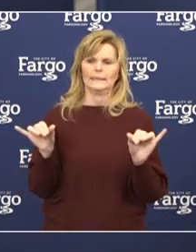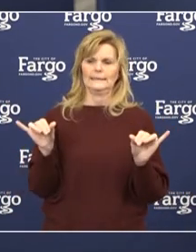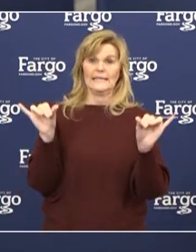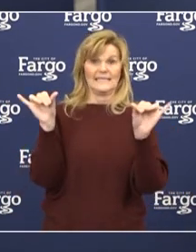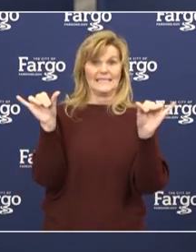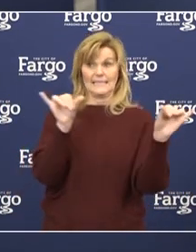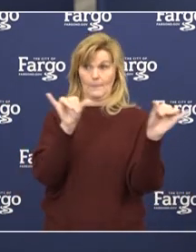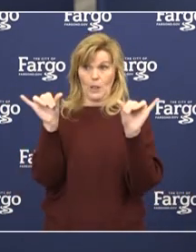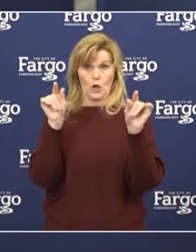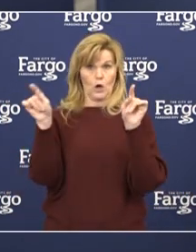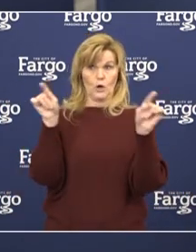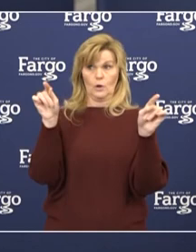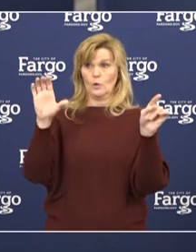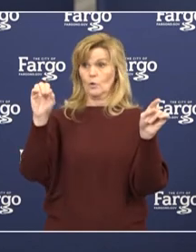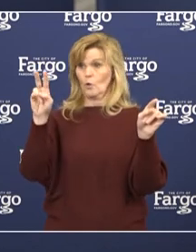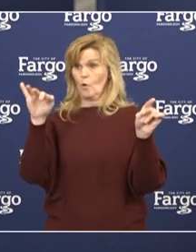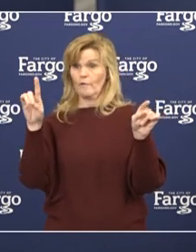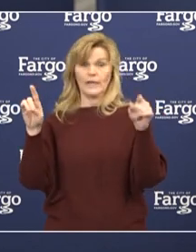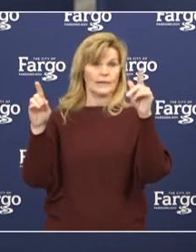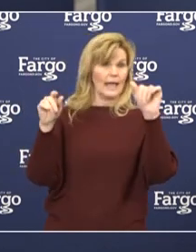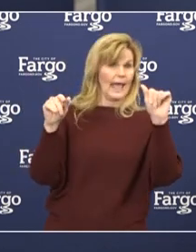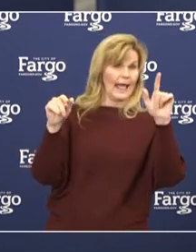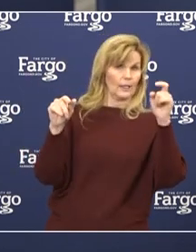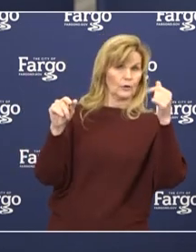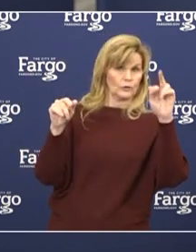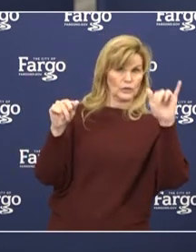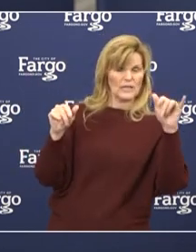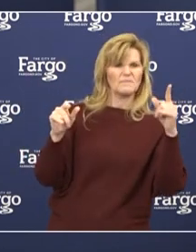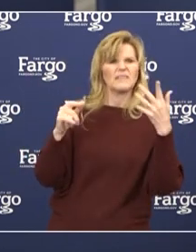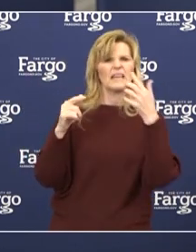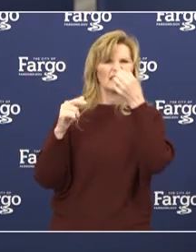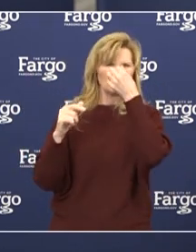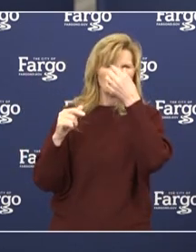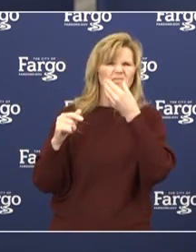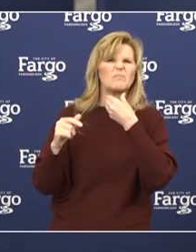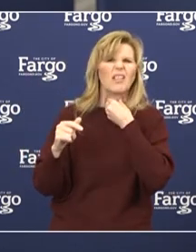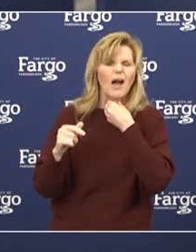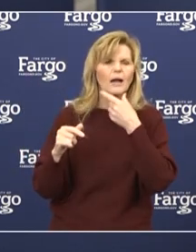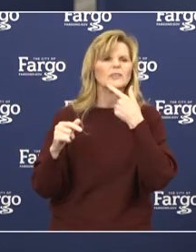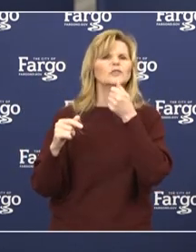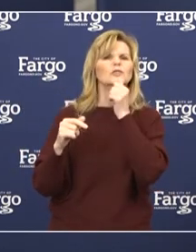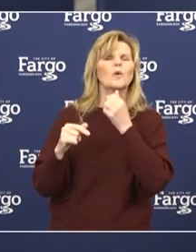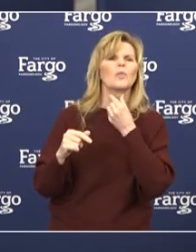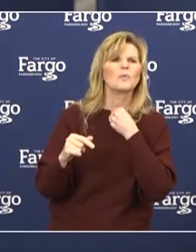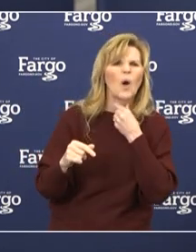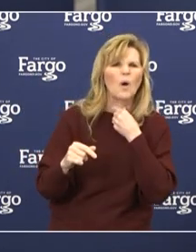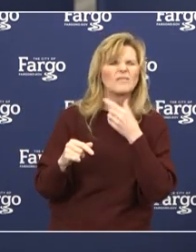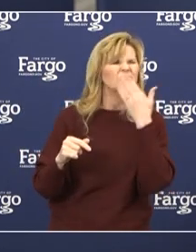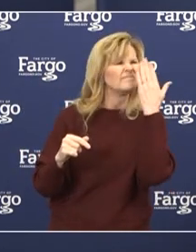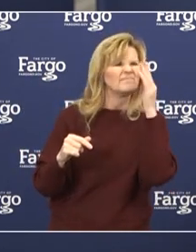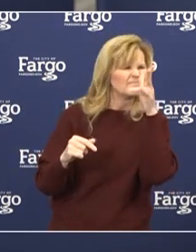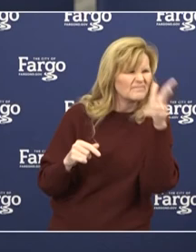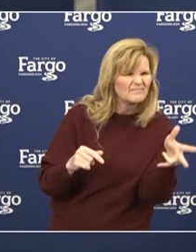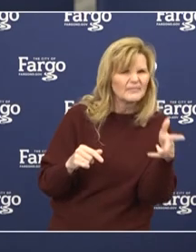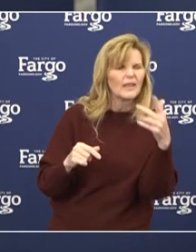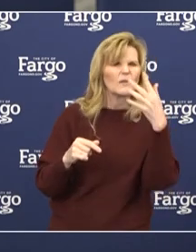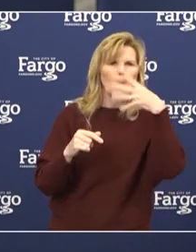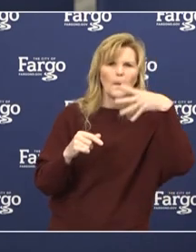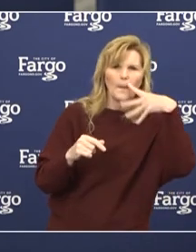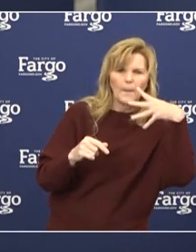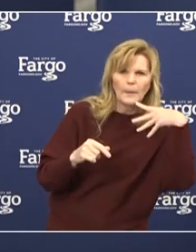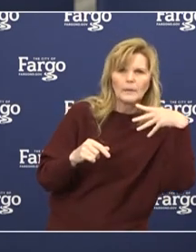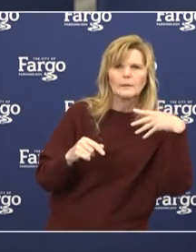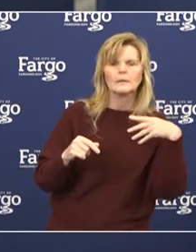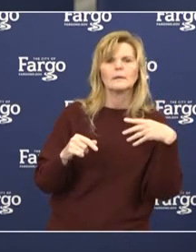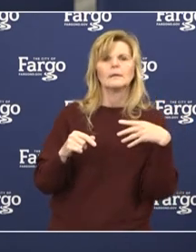between both of those would be nasal congestion, sore throat, cough, loss of smell, runny nose. Those that might